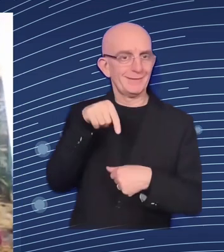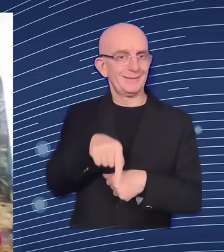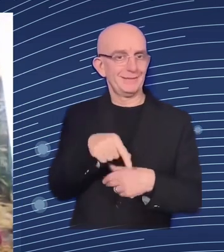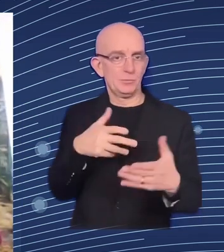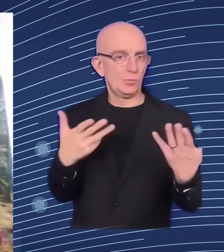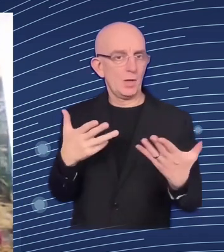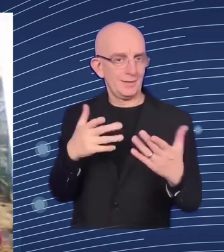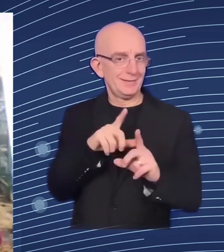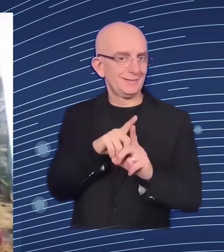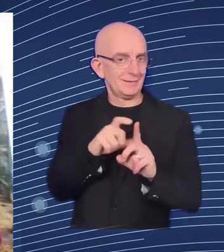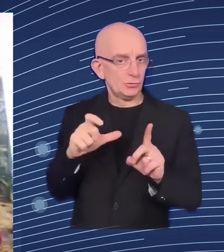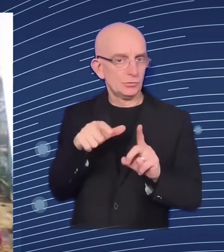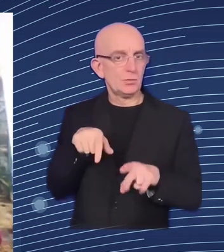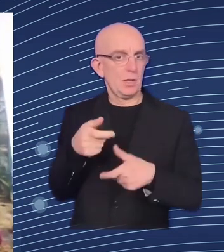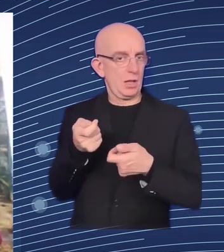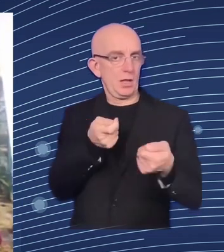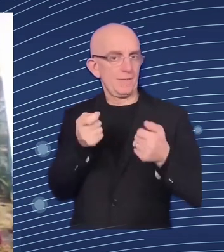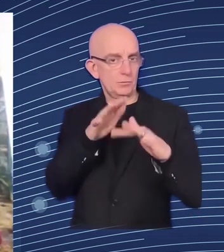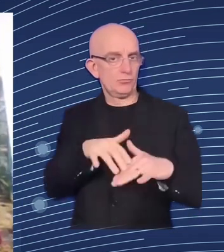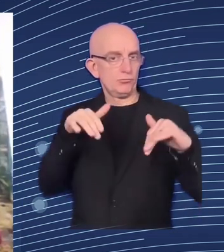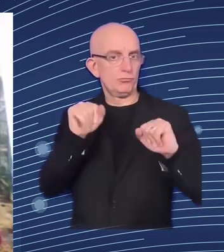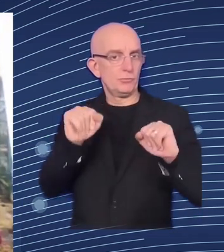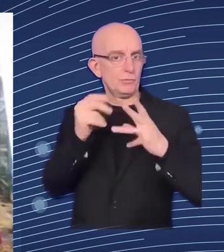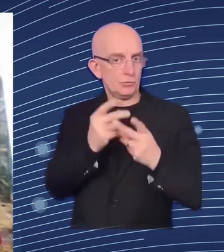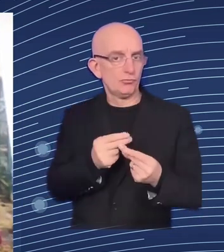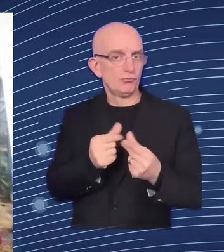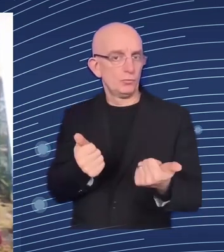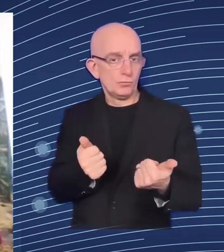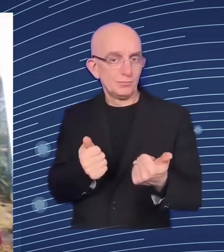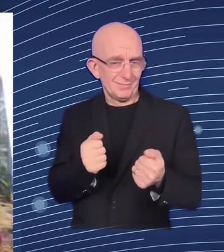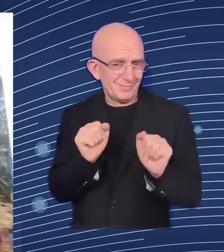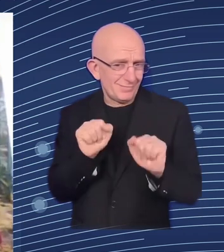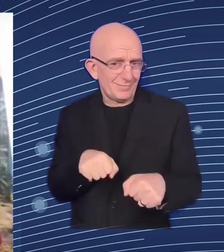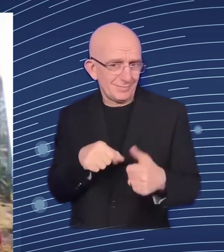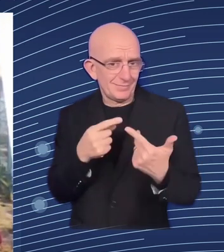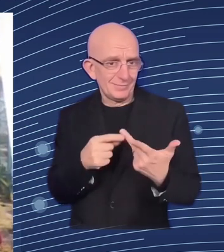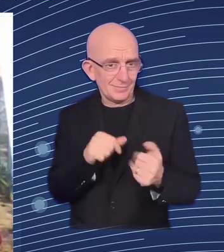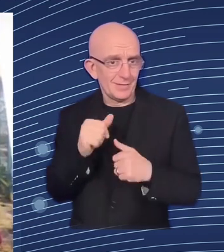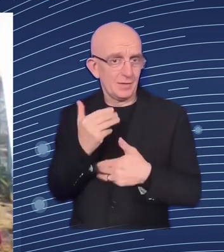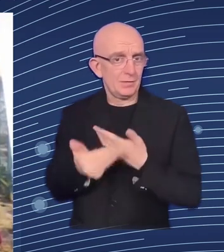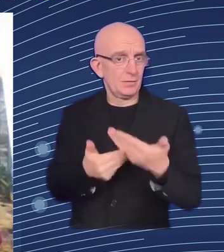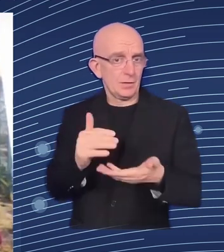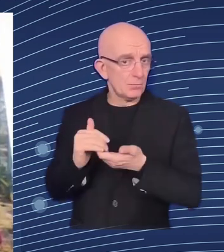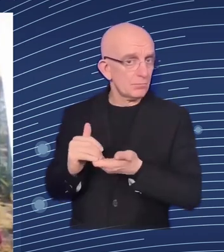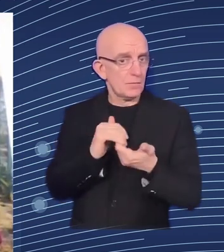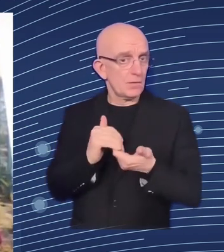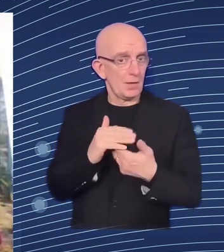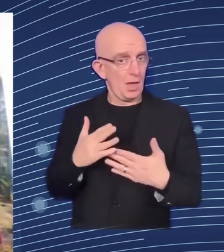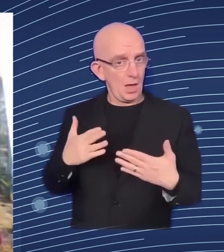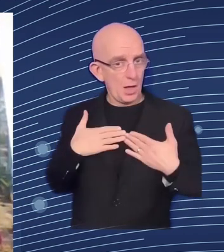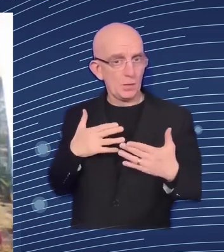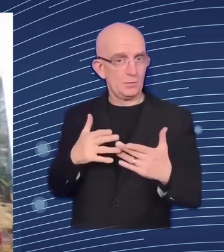distribute some their products and information about these products create during training programs